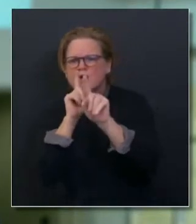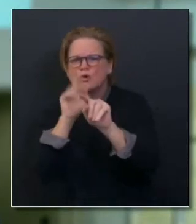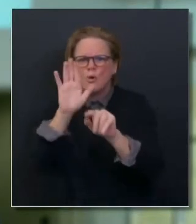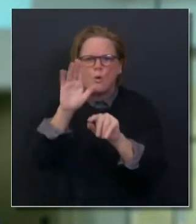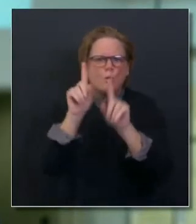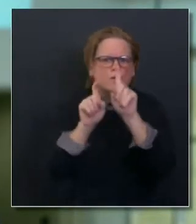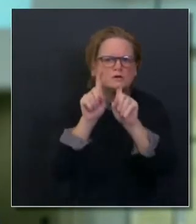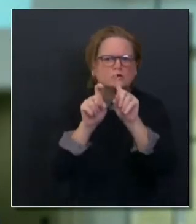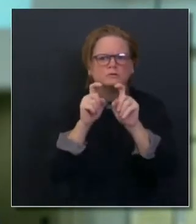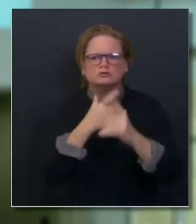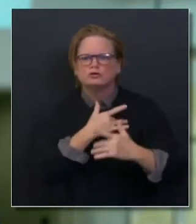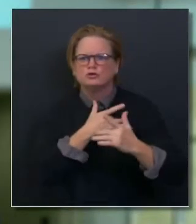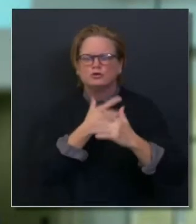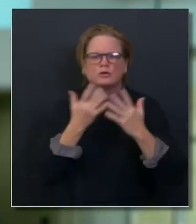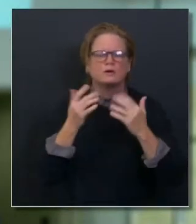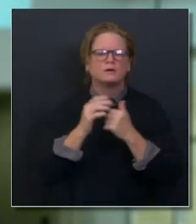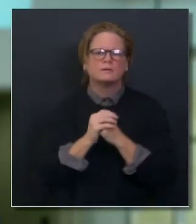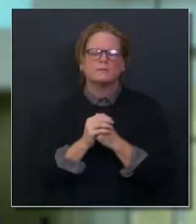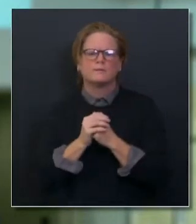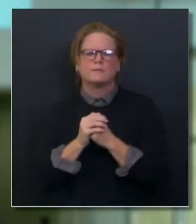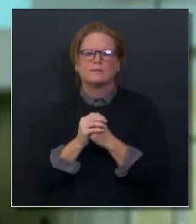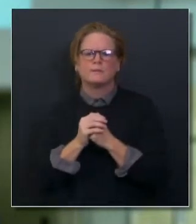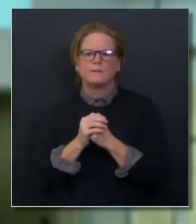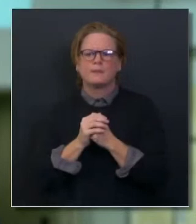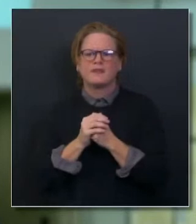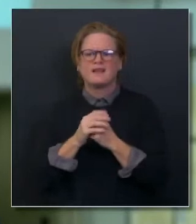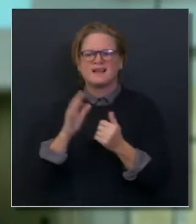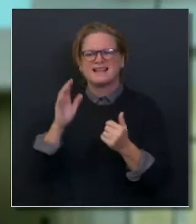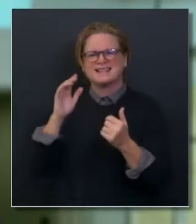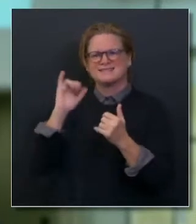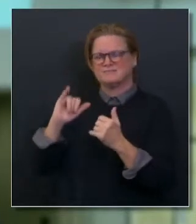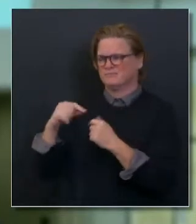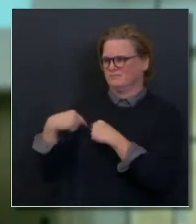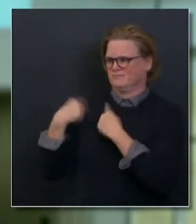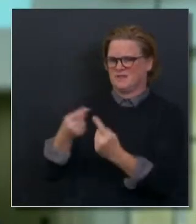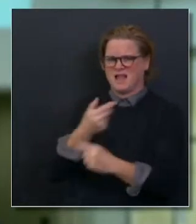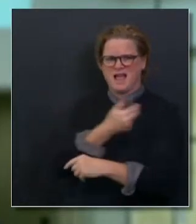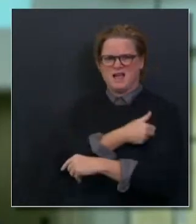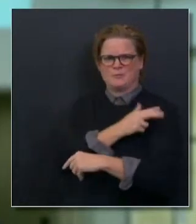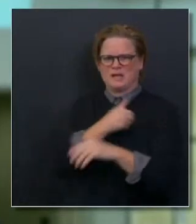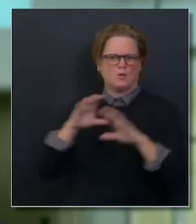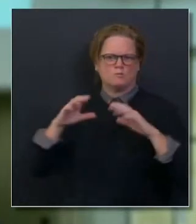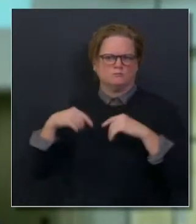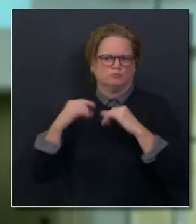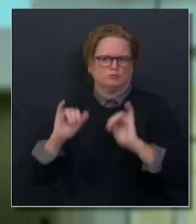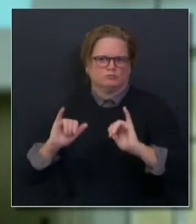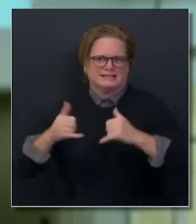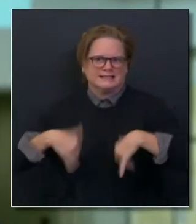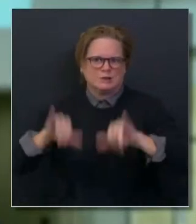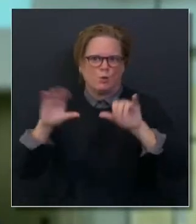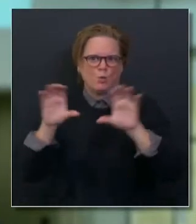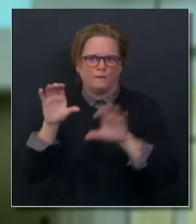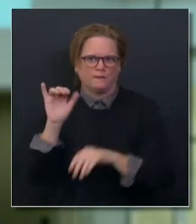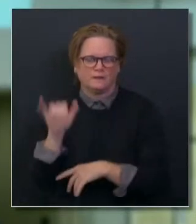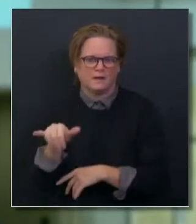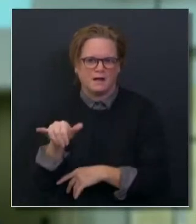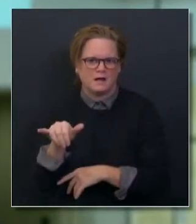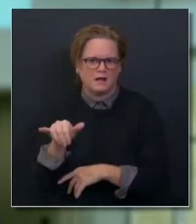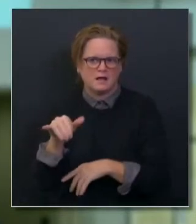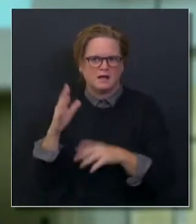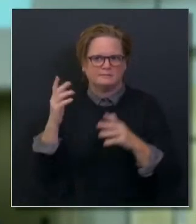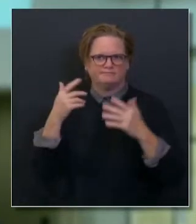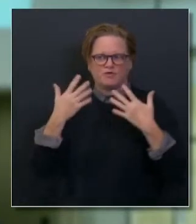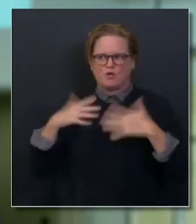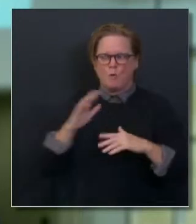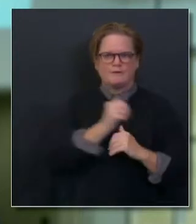frankly, other big systems have been doing this for quite some time to make sure that we augment and do all that we can. The healthcare delivery